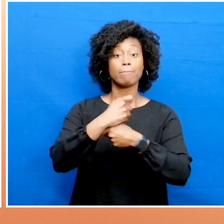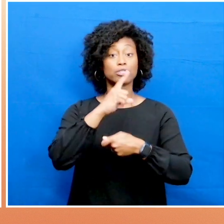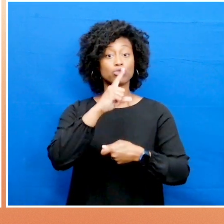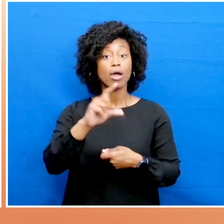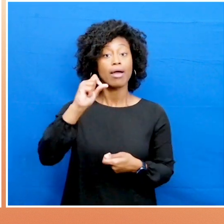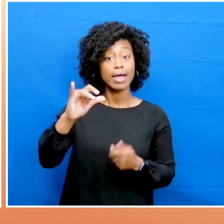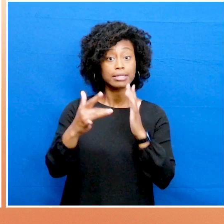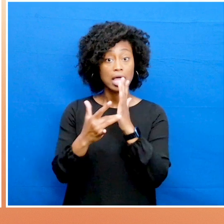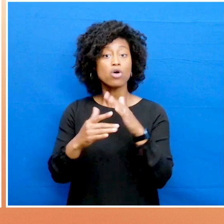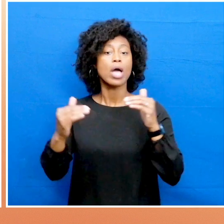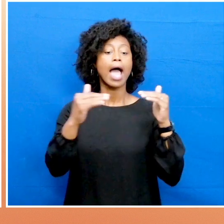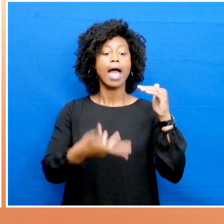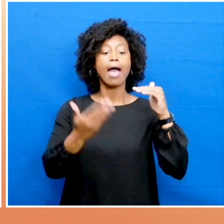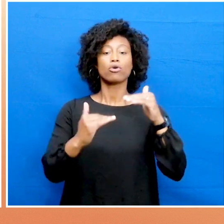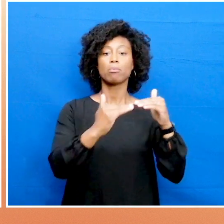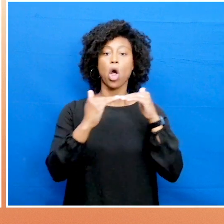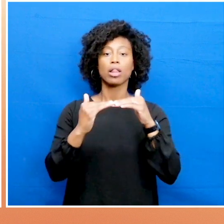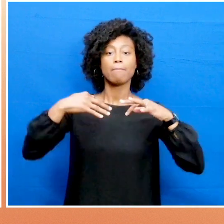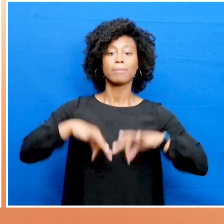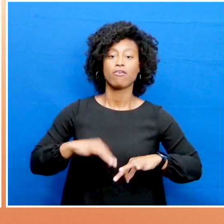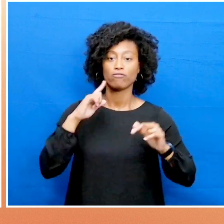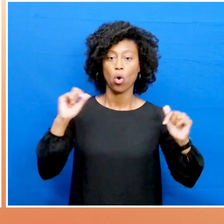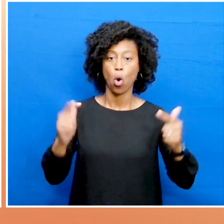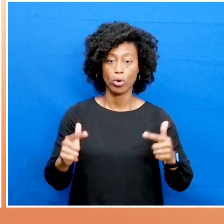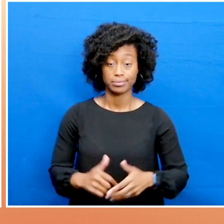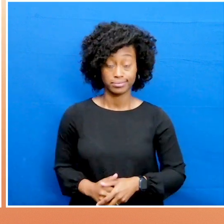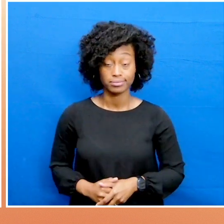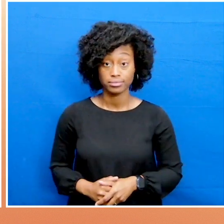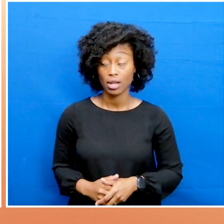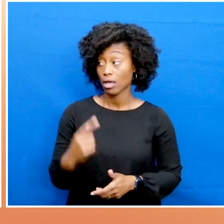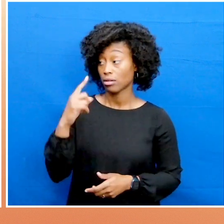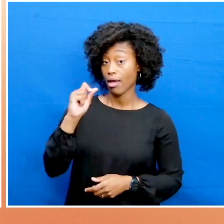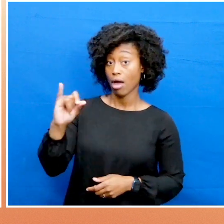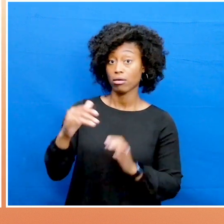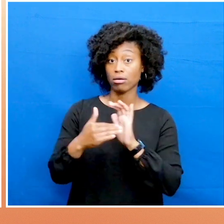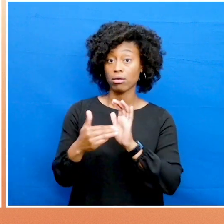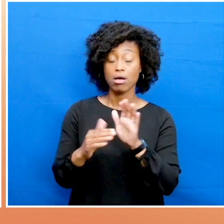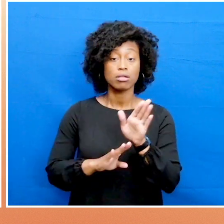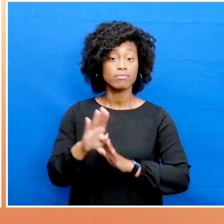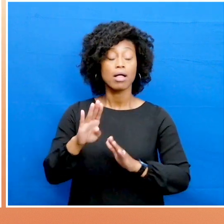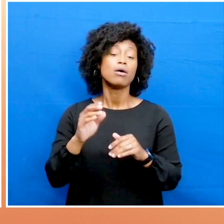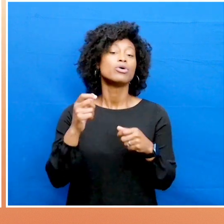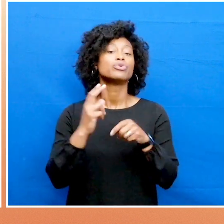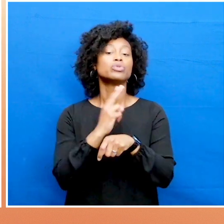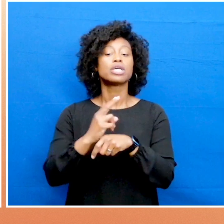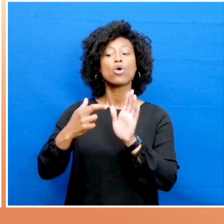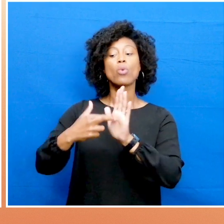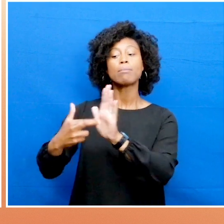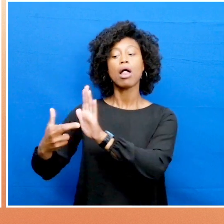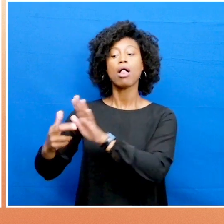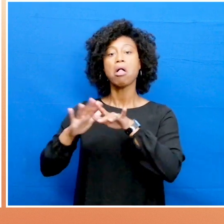be equitable and beneficial for all. To that end, it's essential that AI models are developed using representative data.